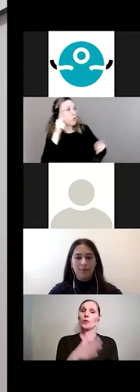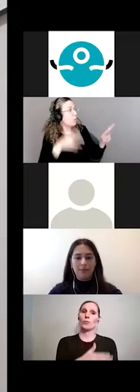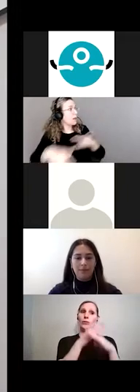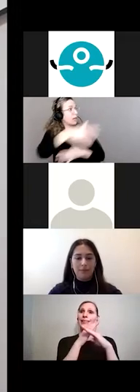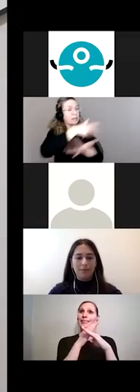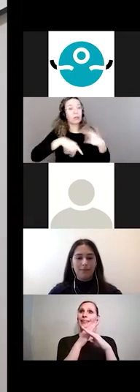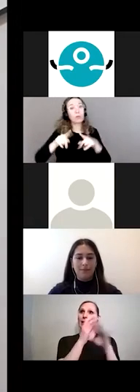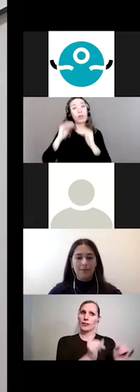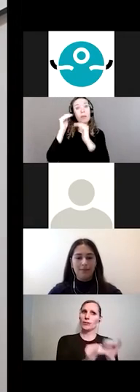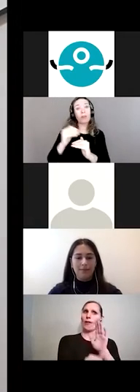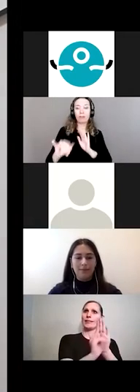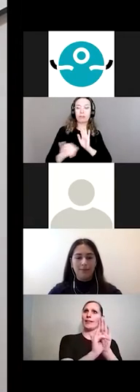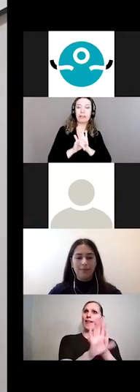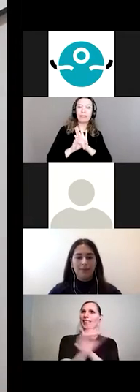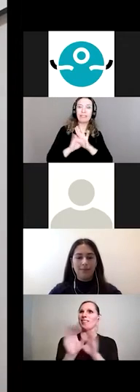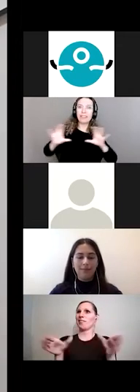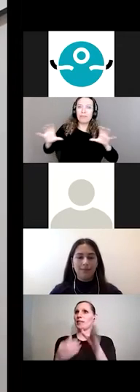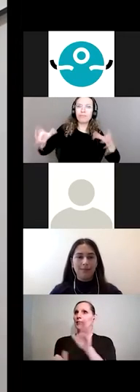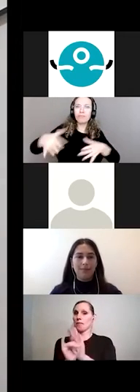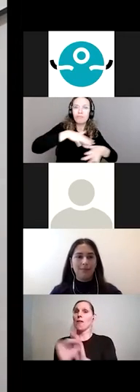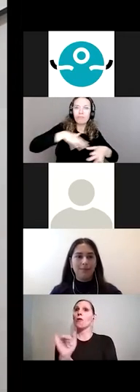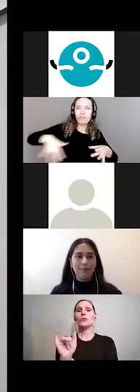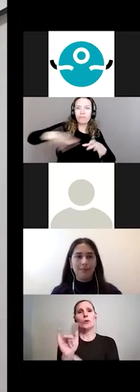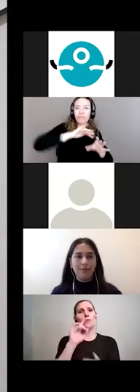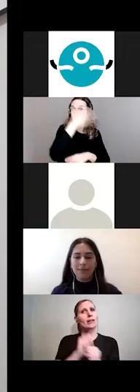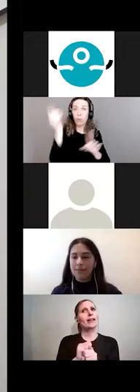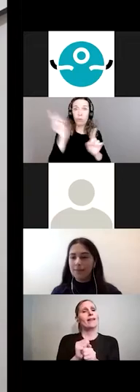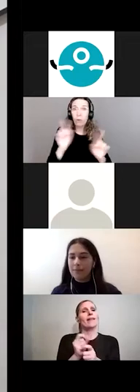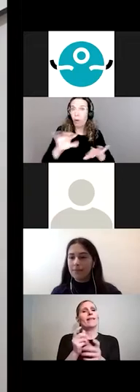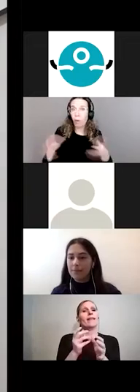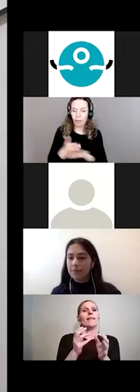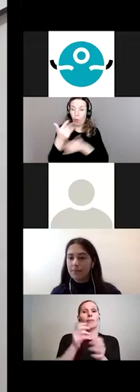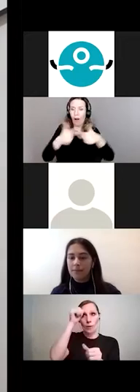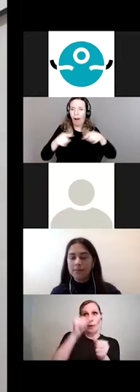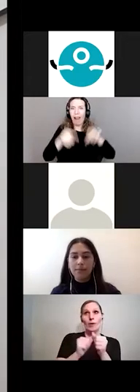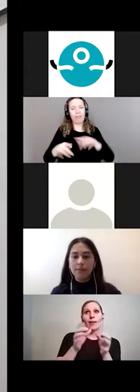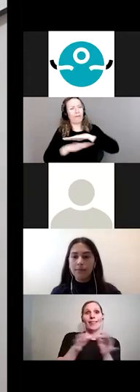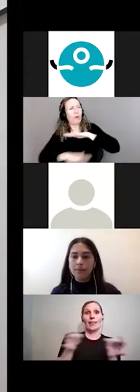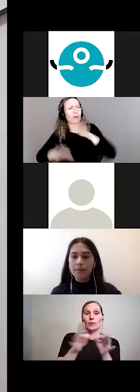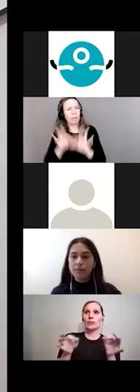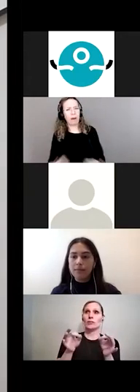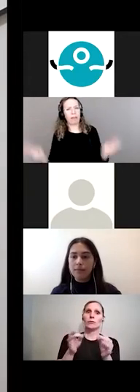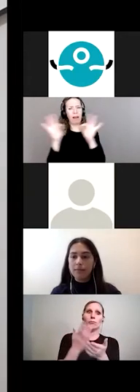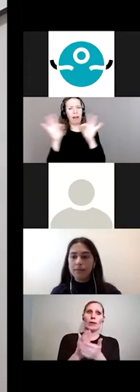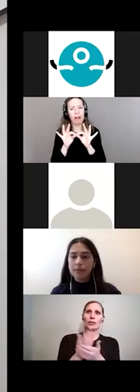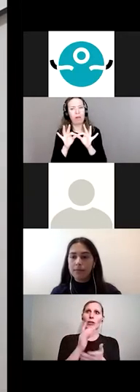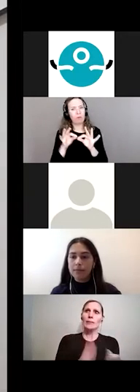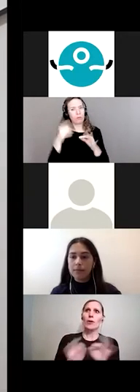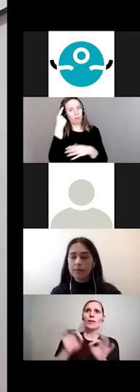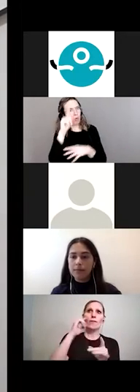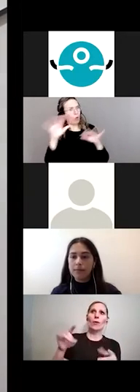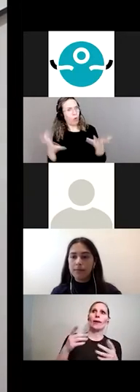identity. And we must not forget that language rights are fundamental to the enjoyment of equal opportunities in education,